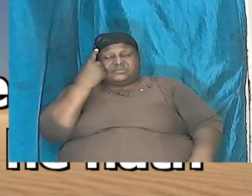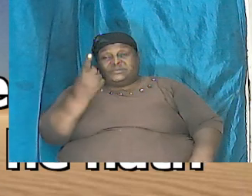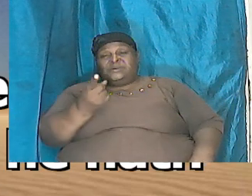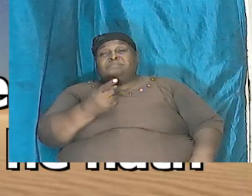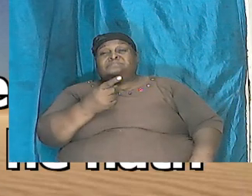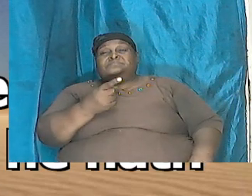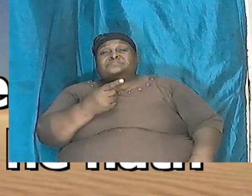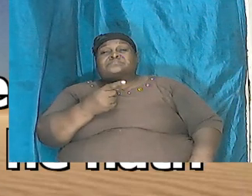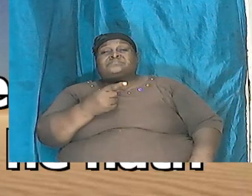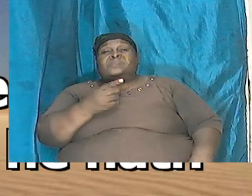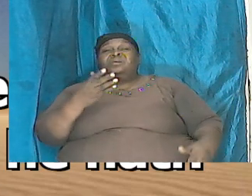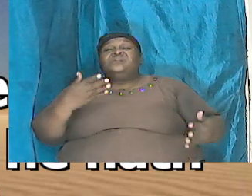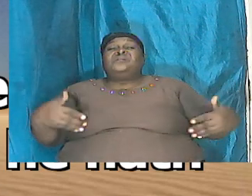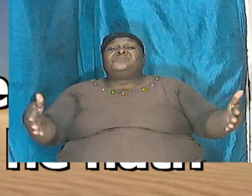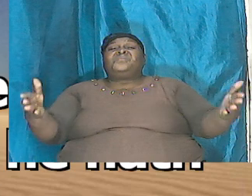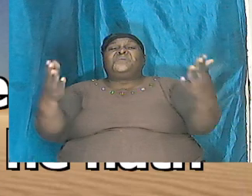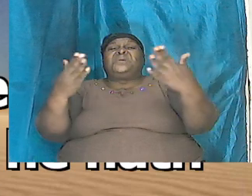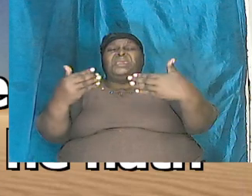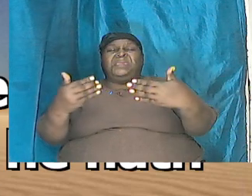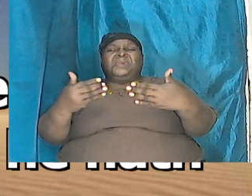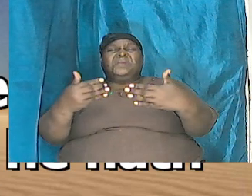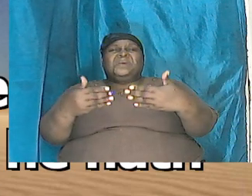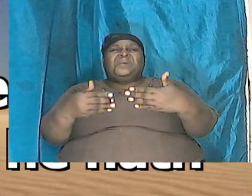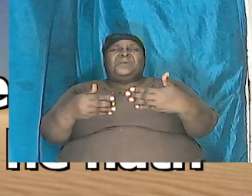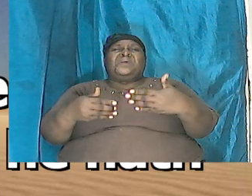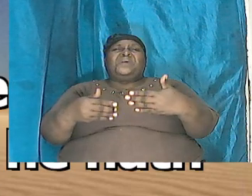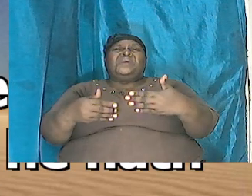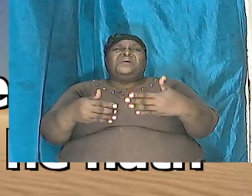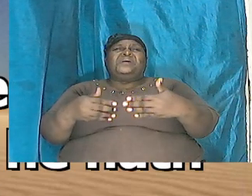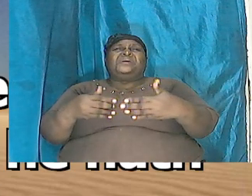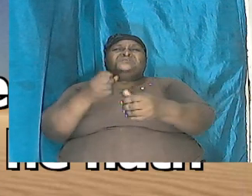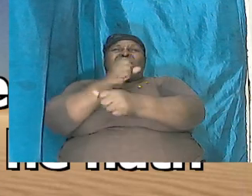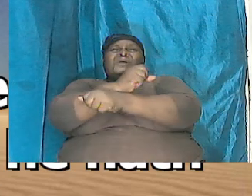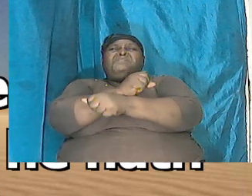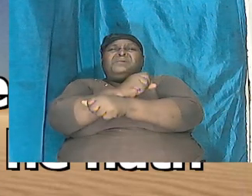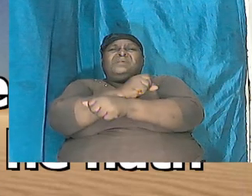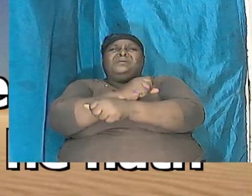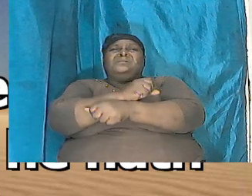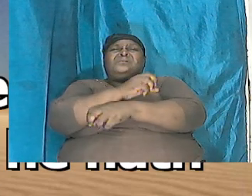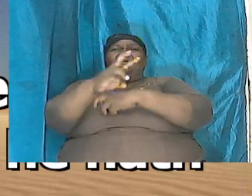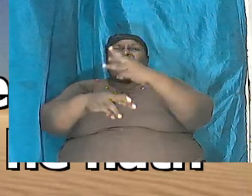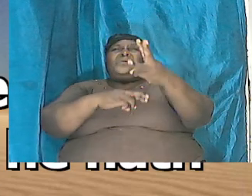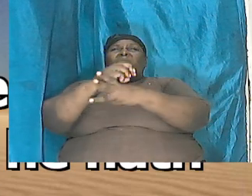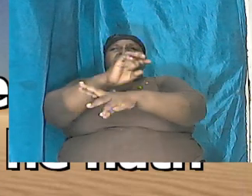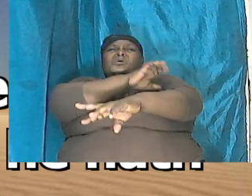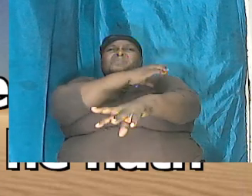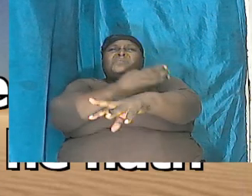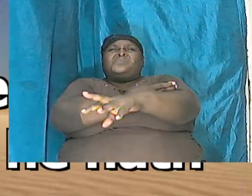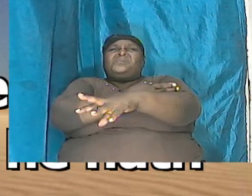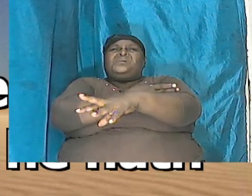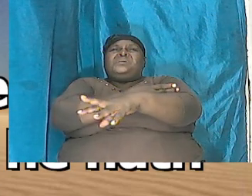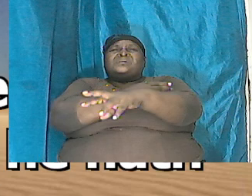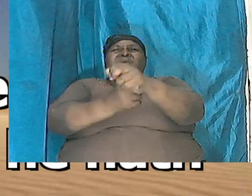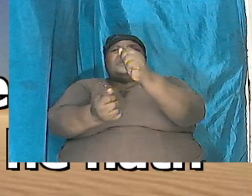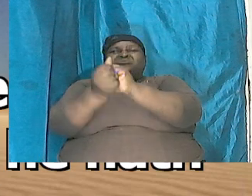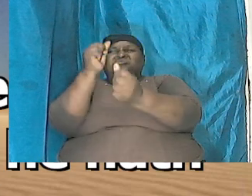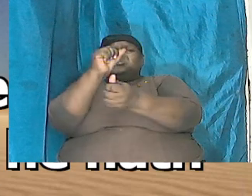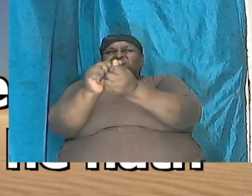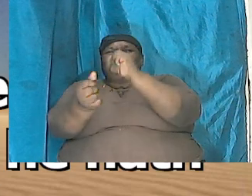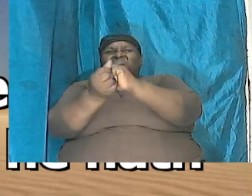Babylon the big world power it can swoop up any world powers around